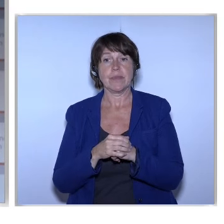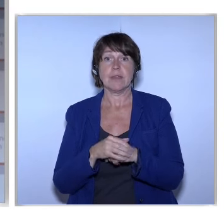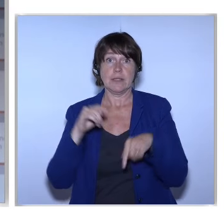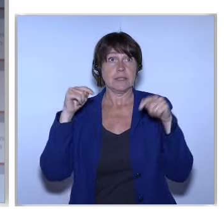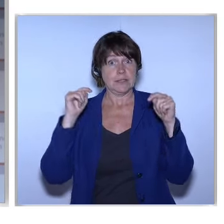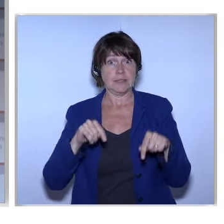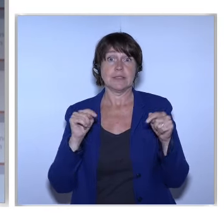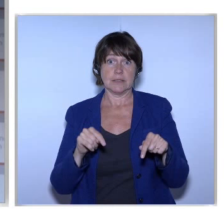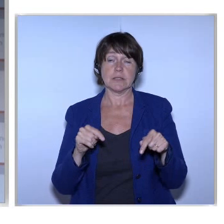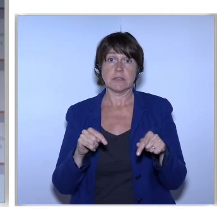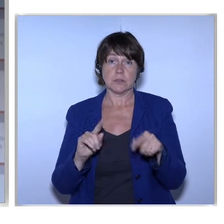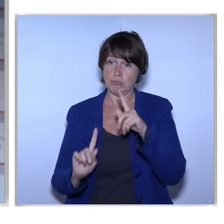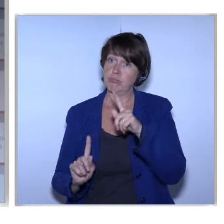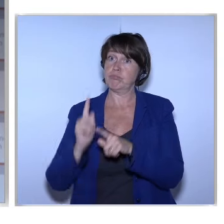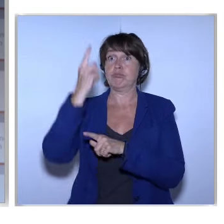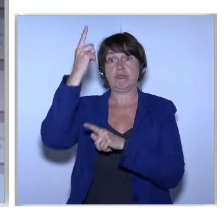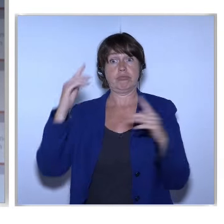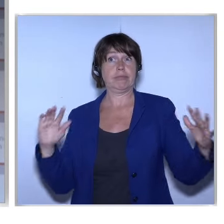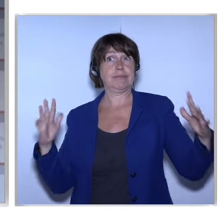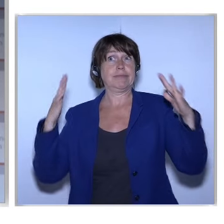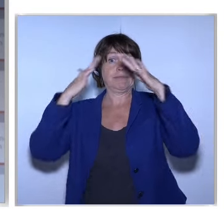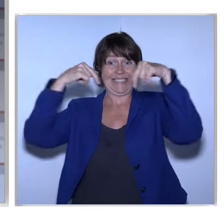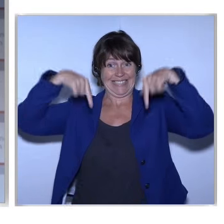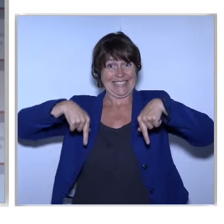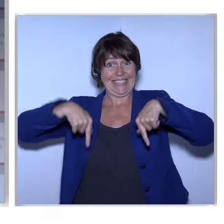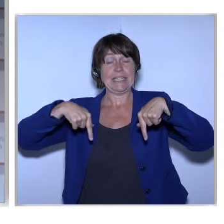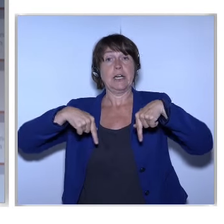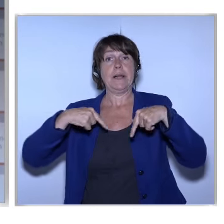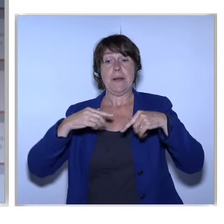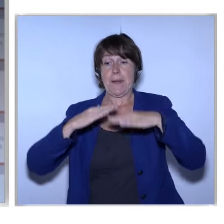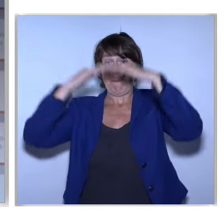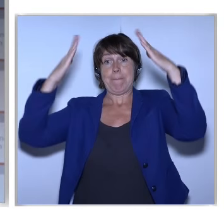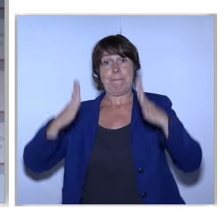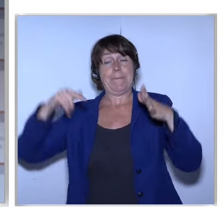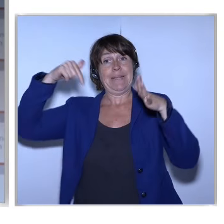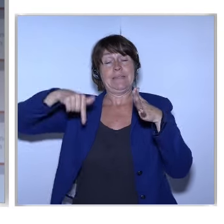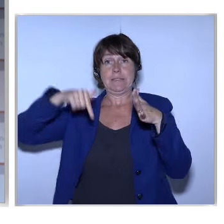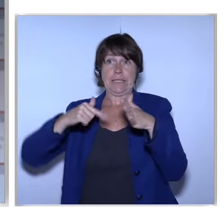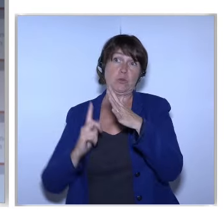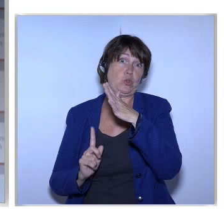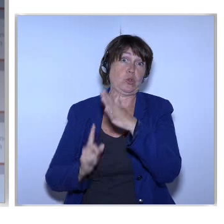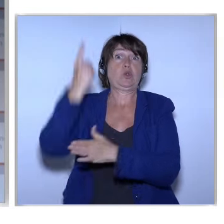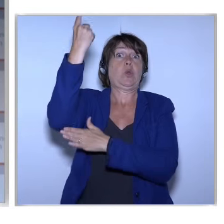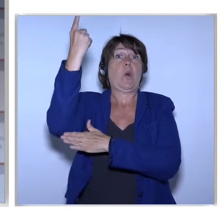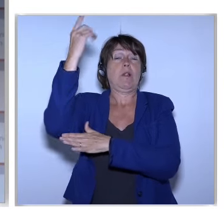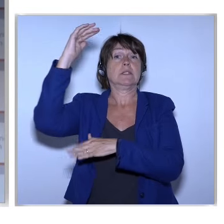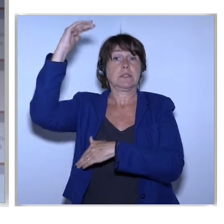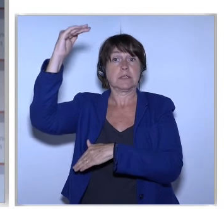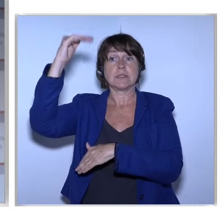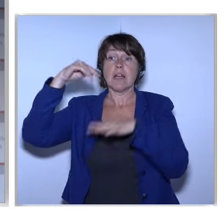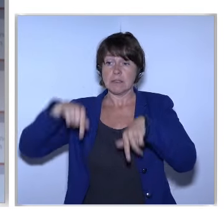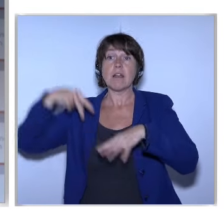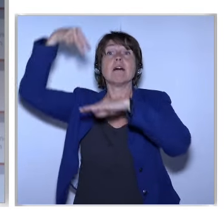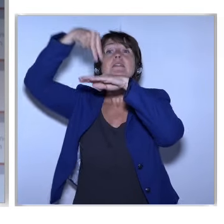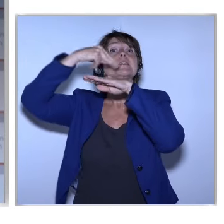Building in the city And from this building Today and tomorrow We can see The future